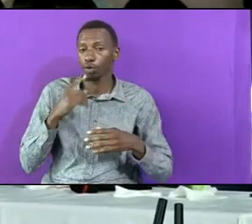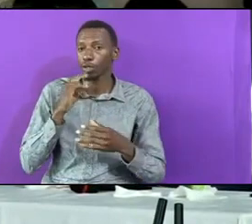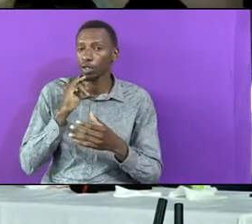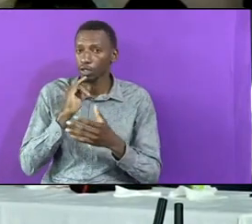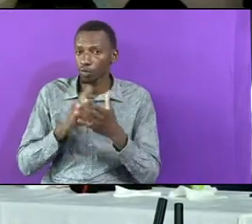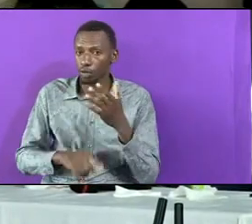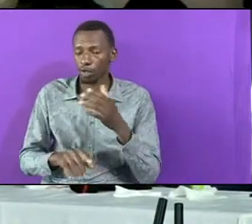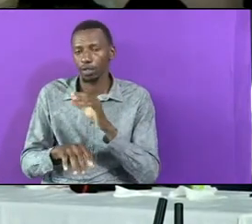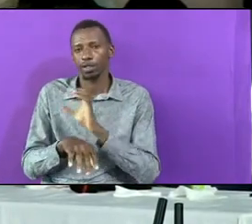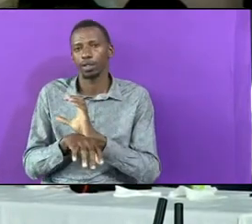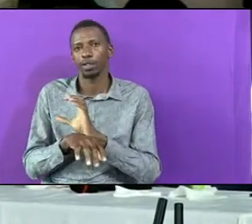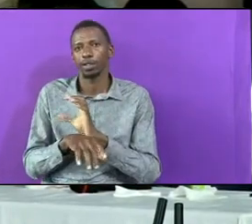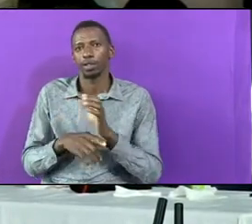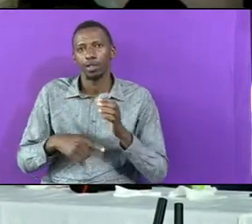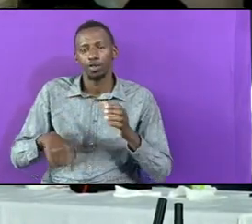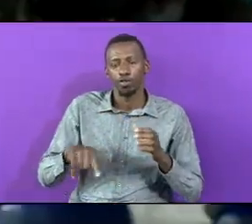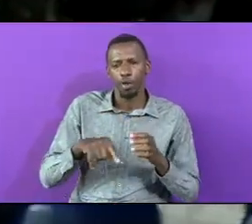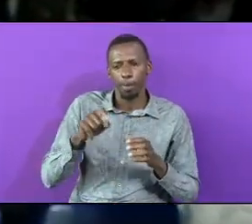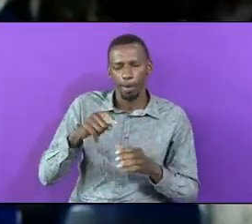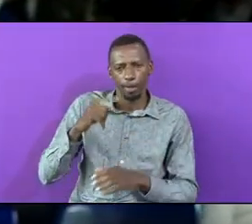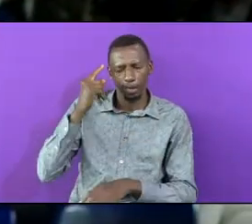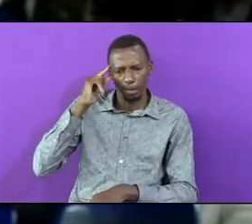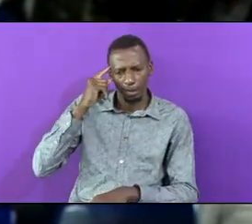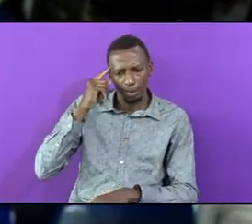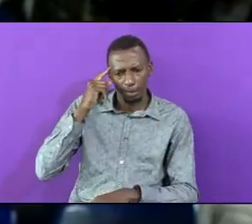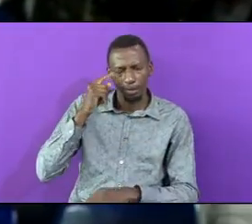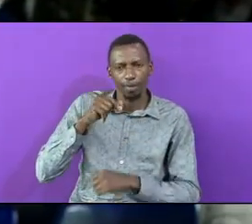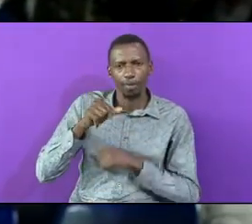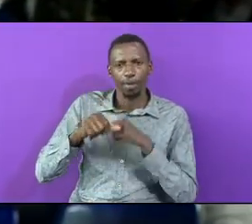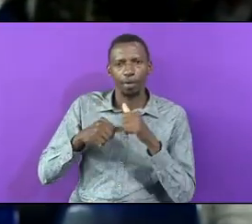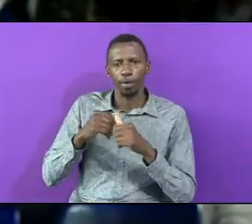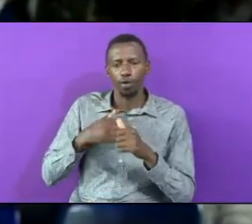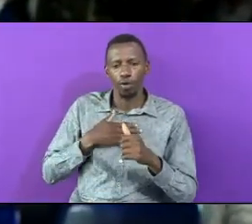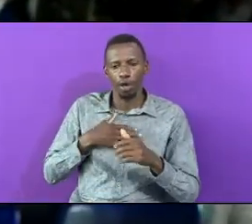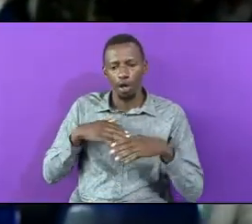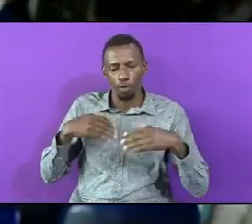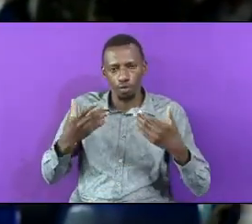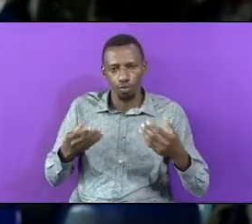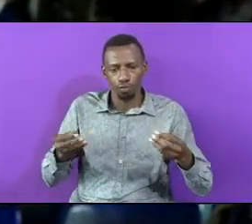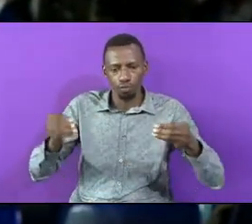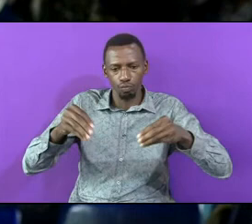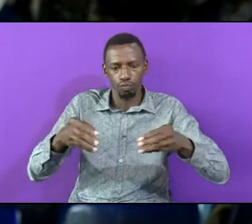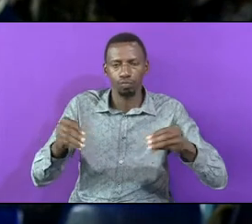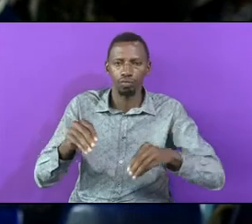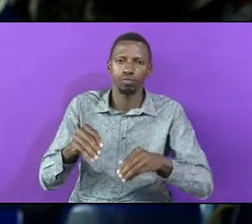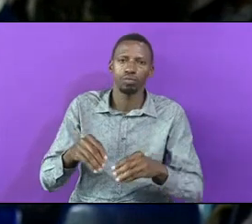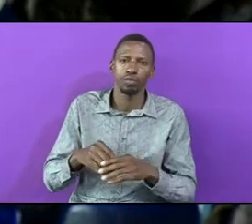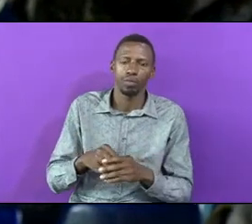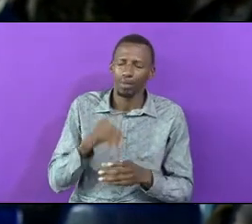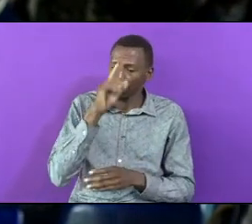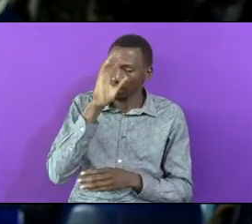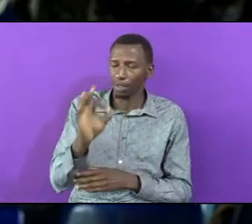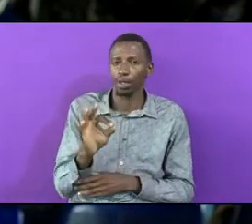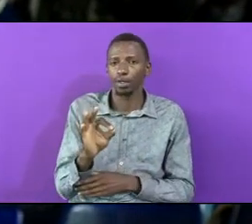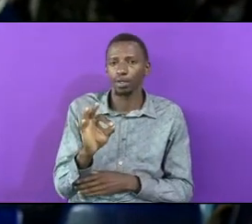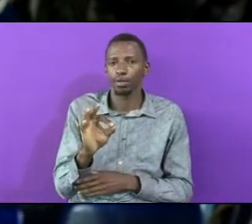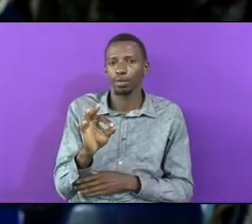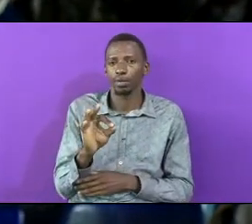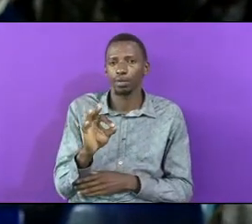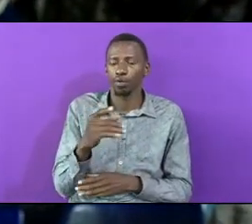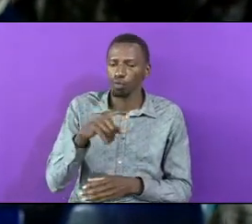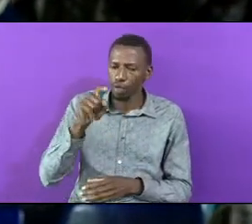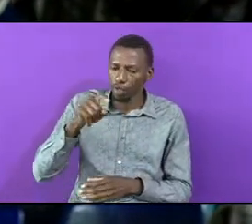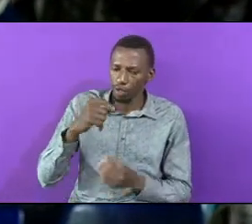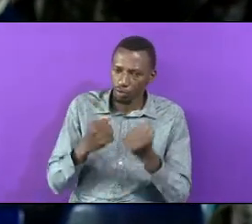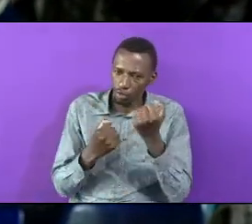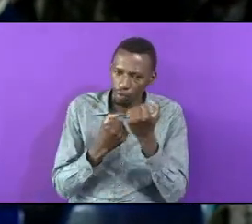To Look At Our Giving Seriously In Jesus Name We Need To Support The Course Of God In